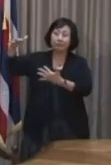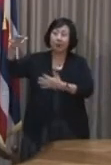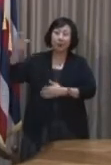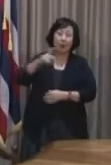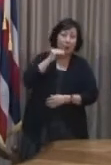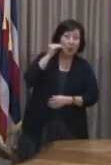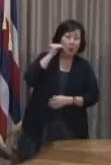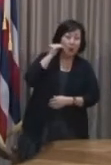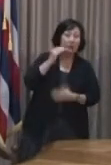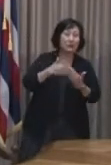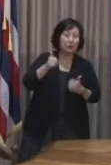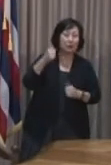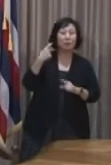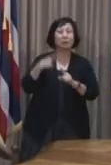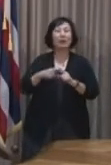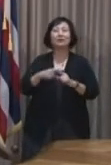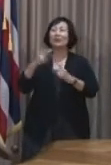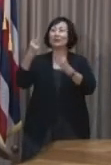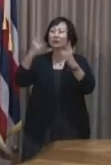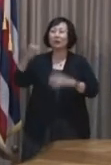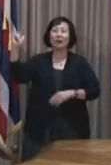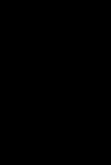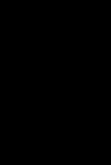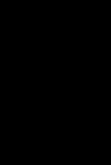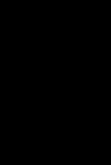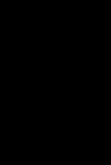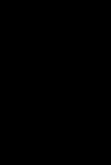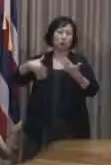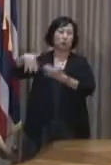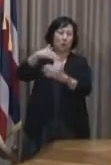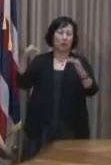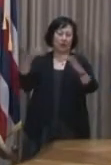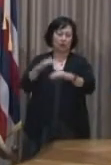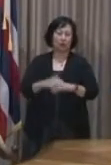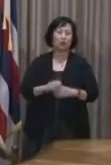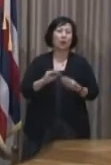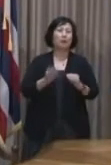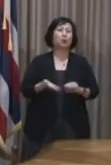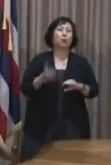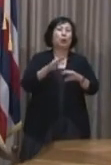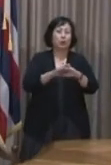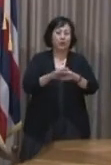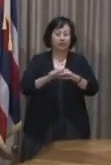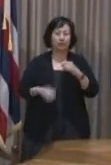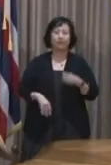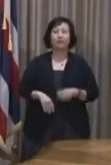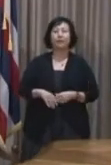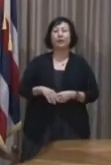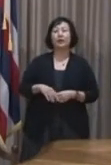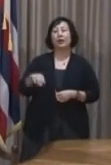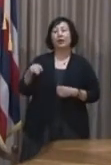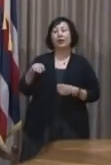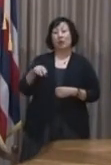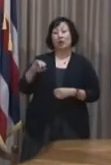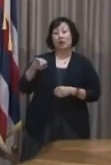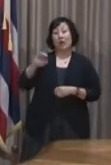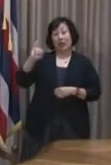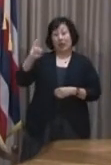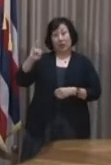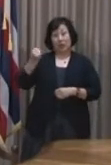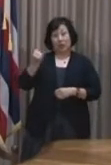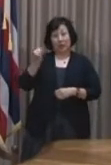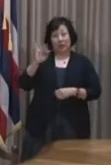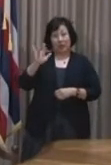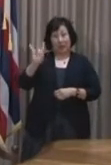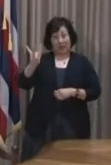and enjoy our islands. And beginning in July July 8